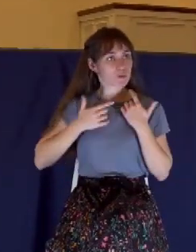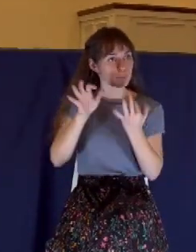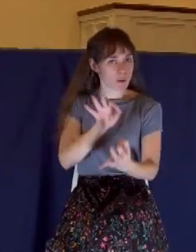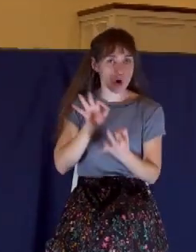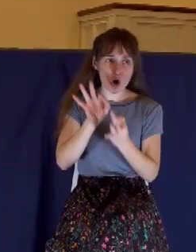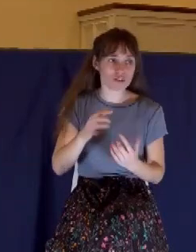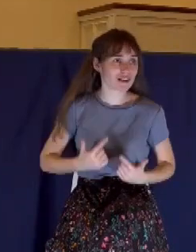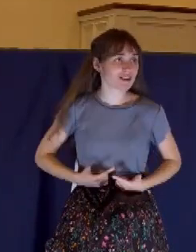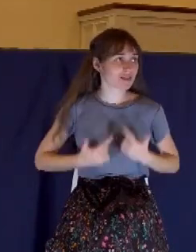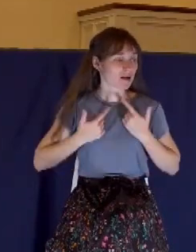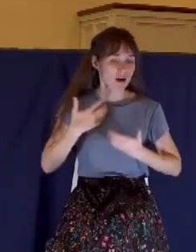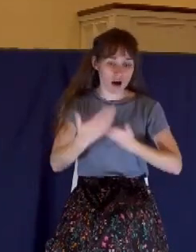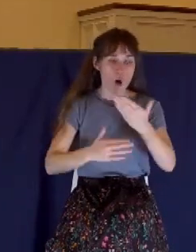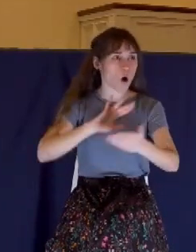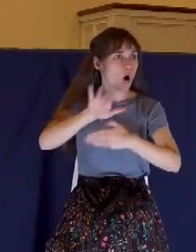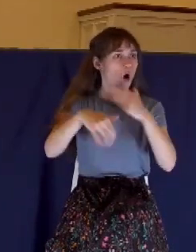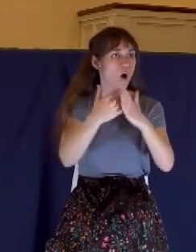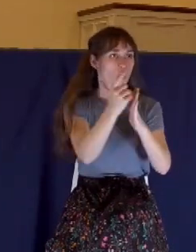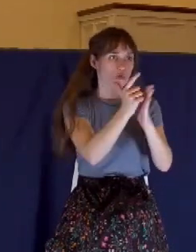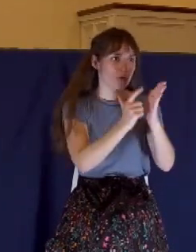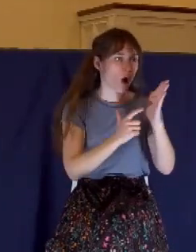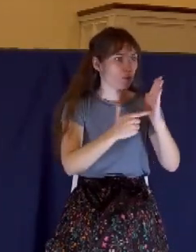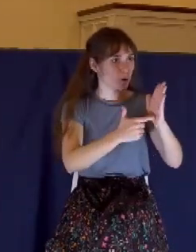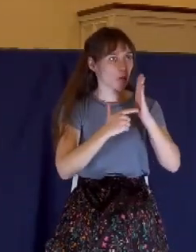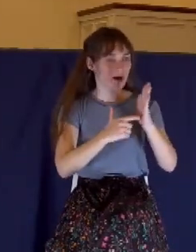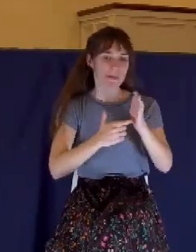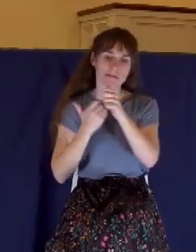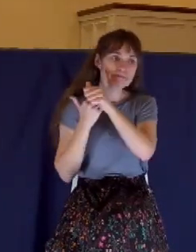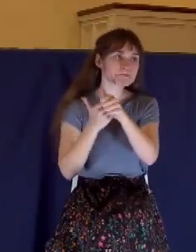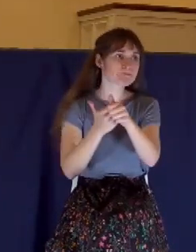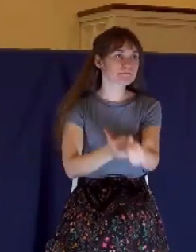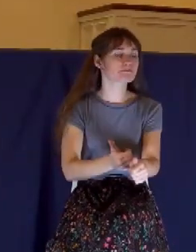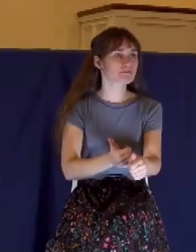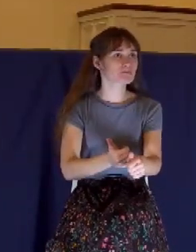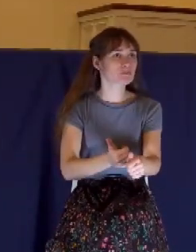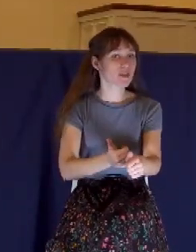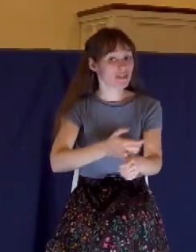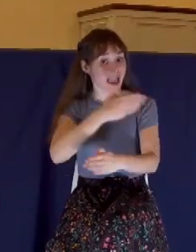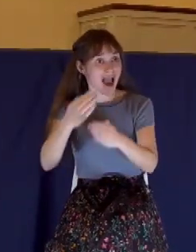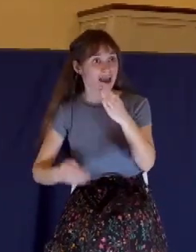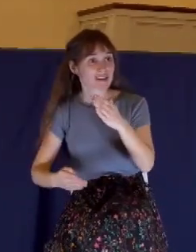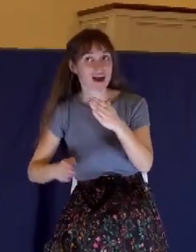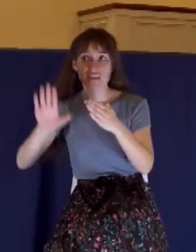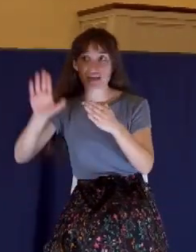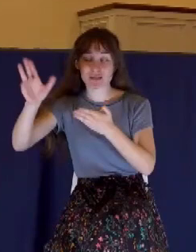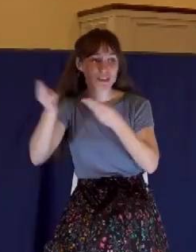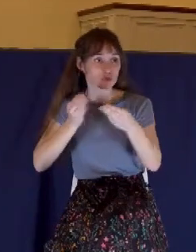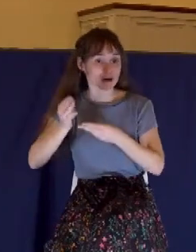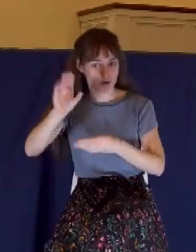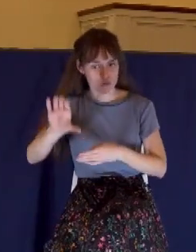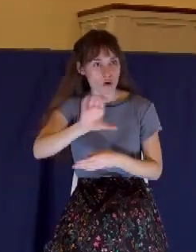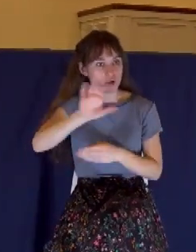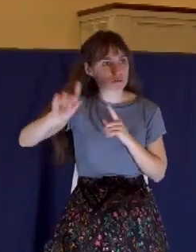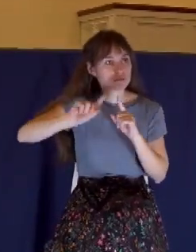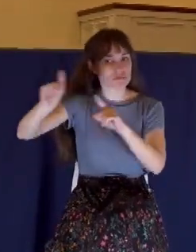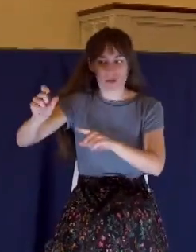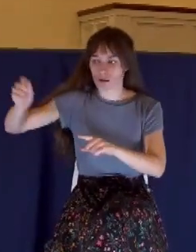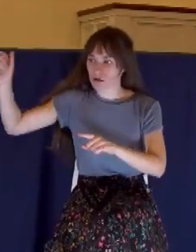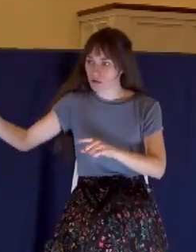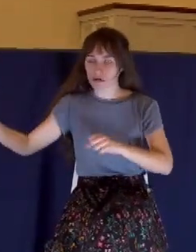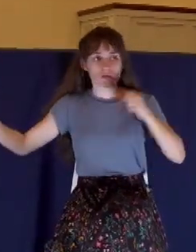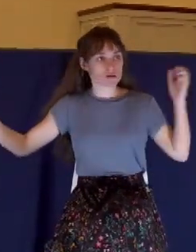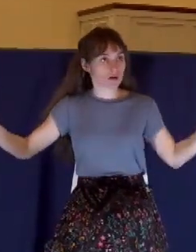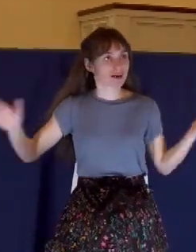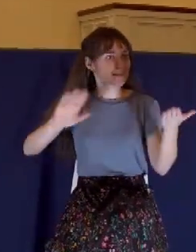the end of that life He died on a cross. All of our sins were placed on Christ. All of your sins and my sins. And the wrath of God that